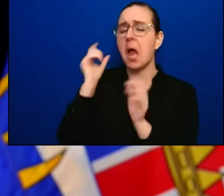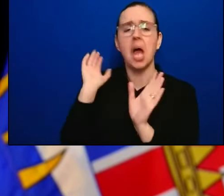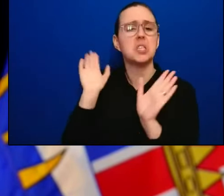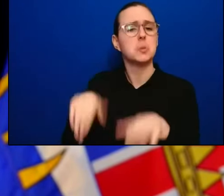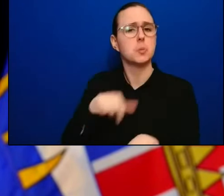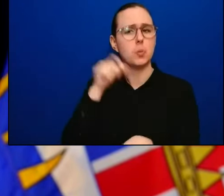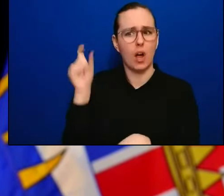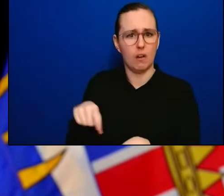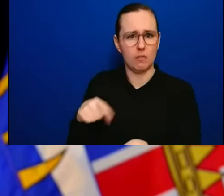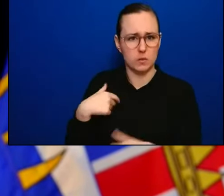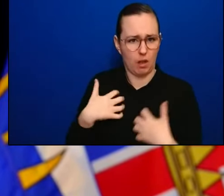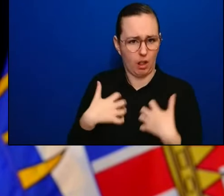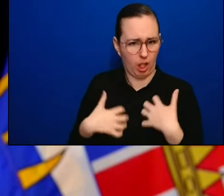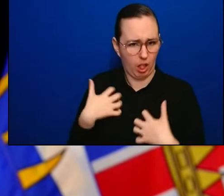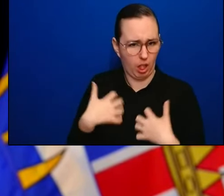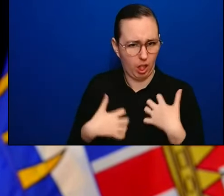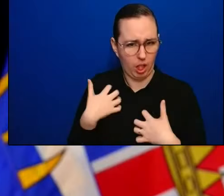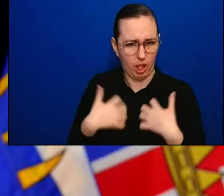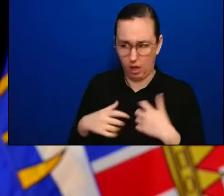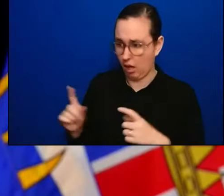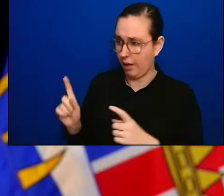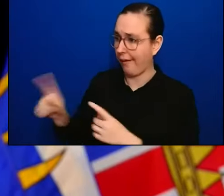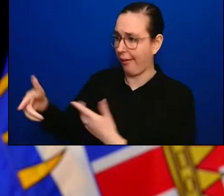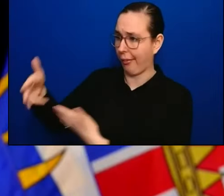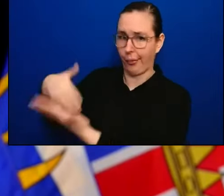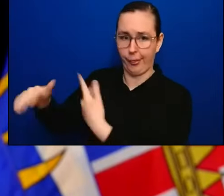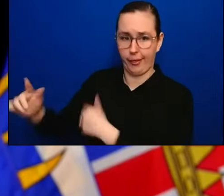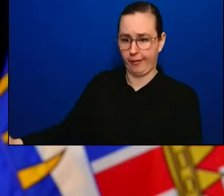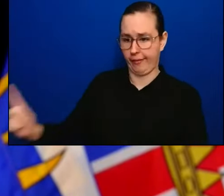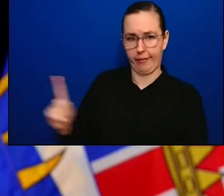are, you know, in large part not vaccinated either.